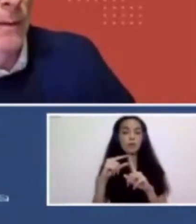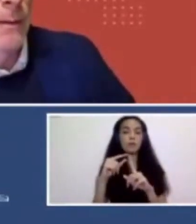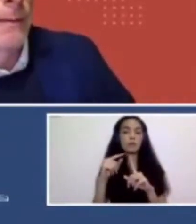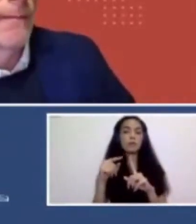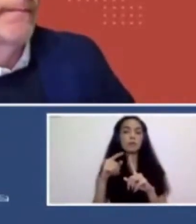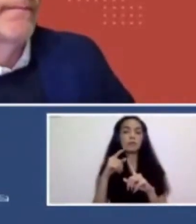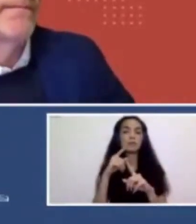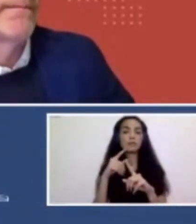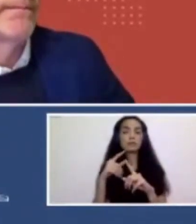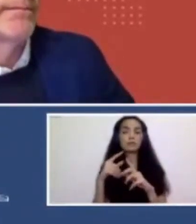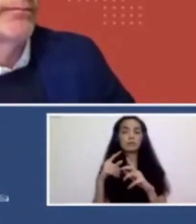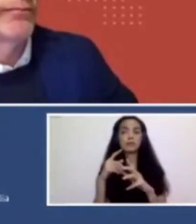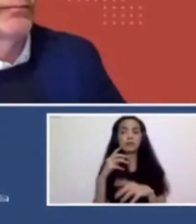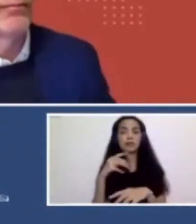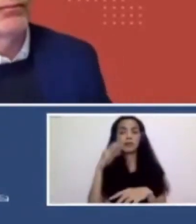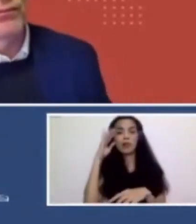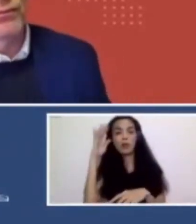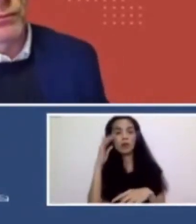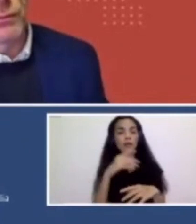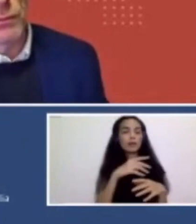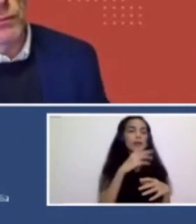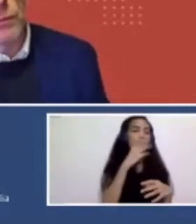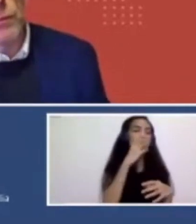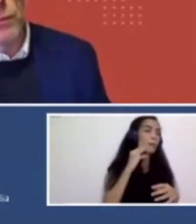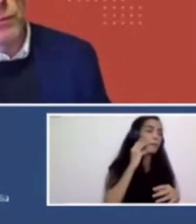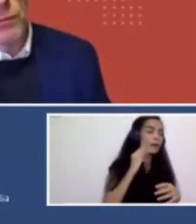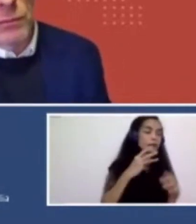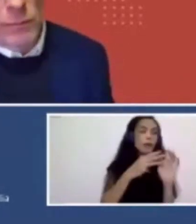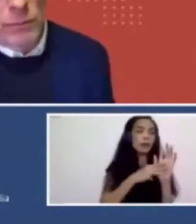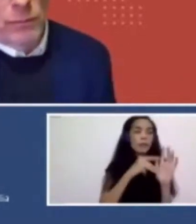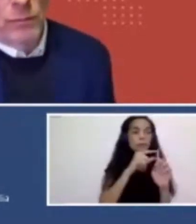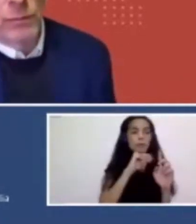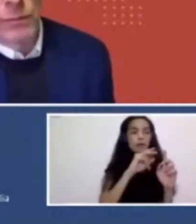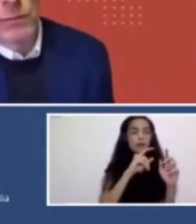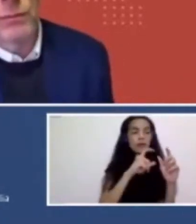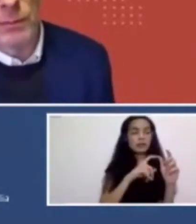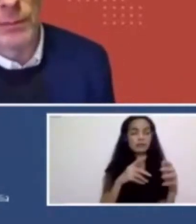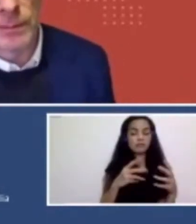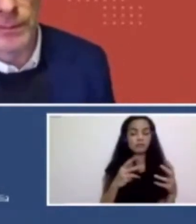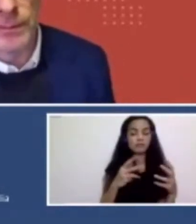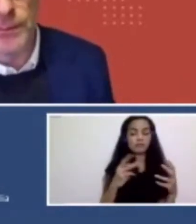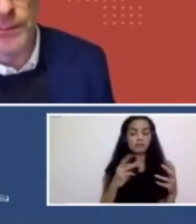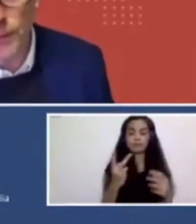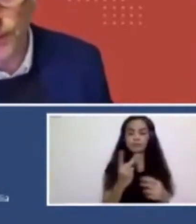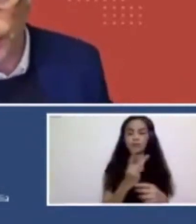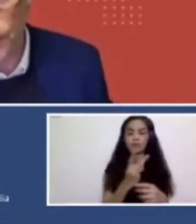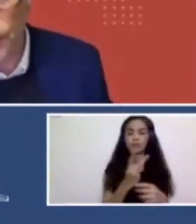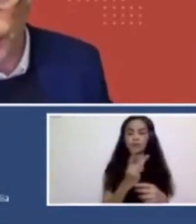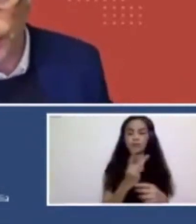and empirical aspects because it's part of the, uh, the academia or the academic environment.